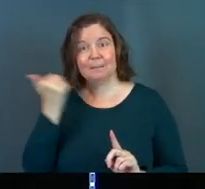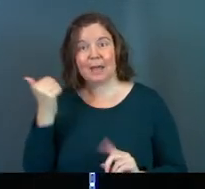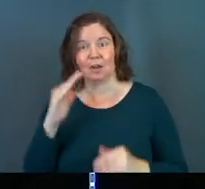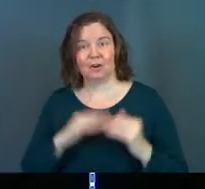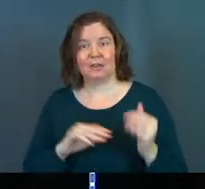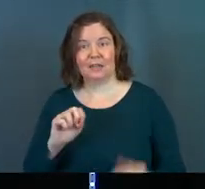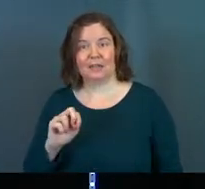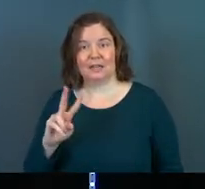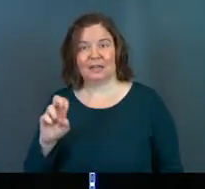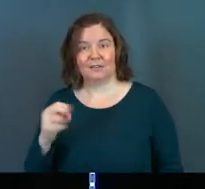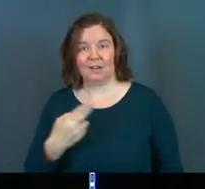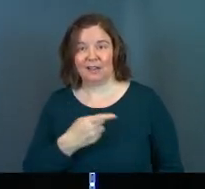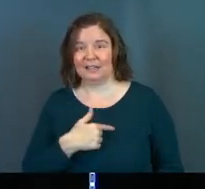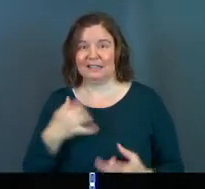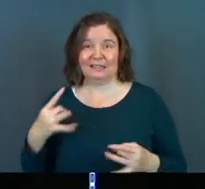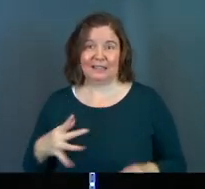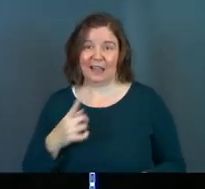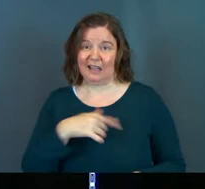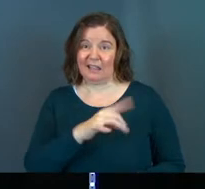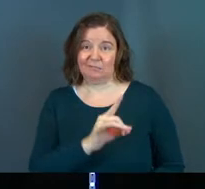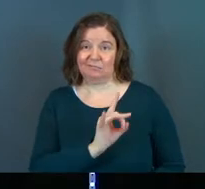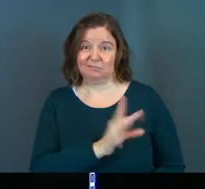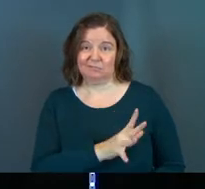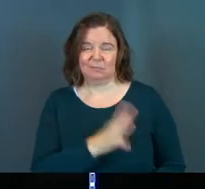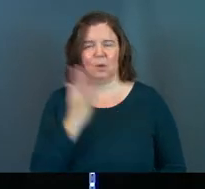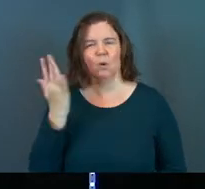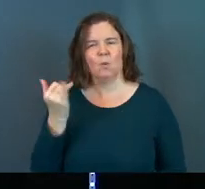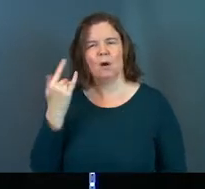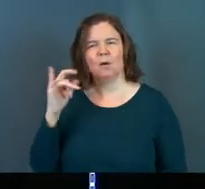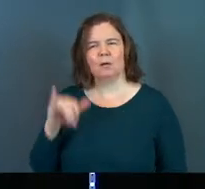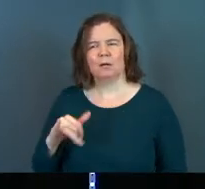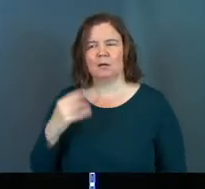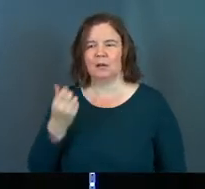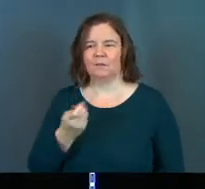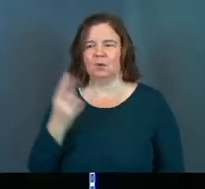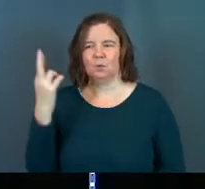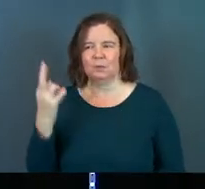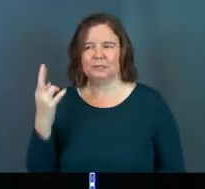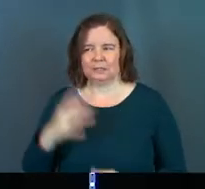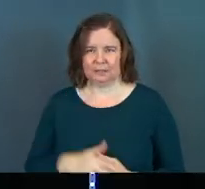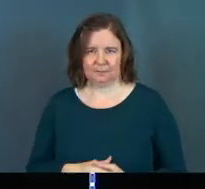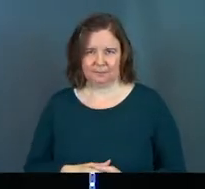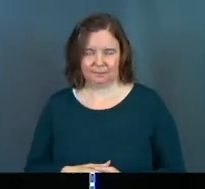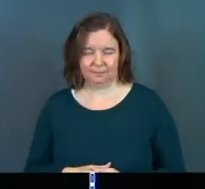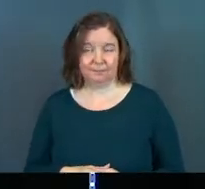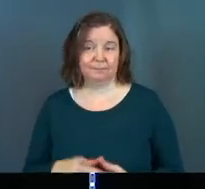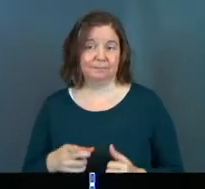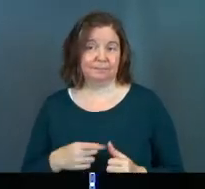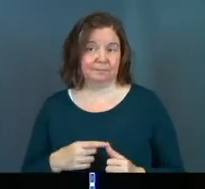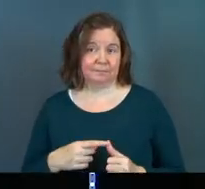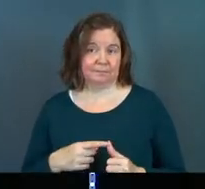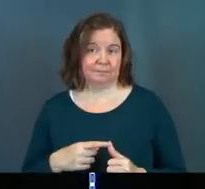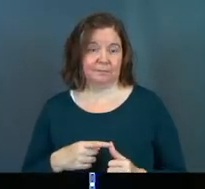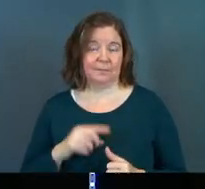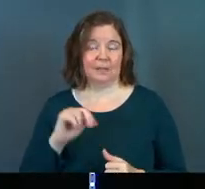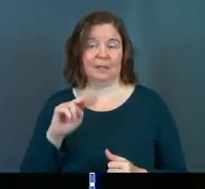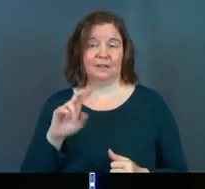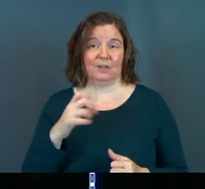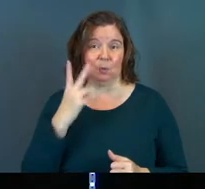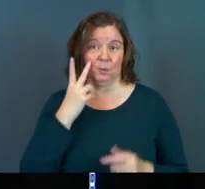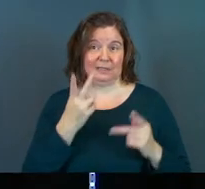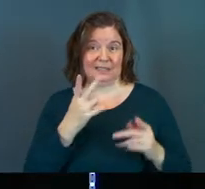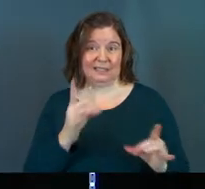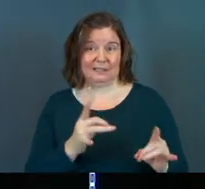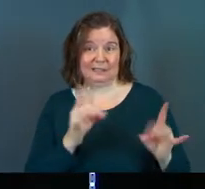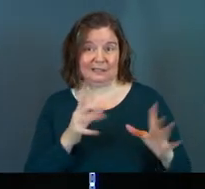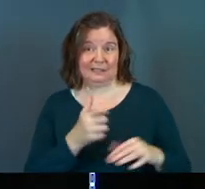Ninevites, and he does not like them all. Why is that? A few reasons, okay? One, like I said before, the Ninevites were seen